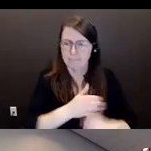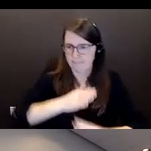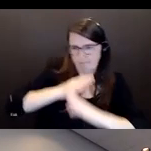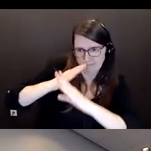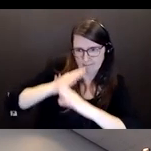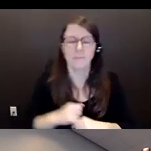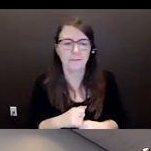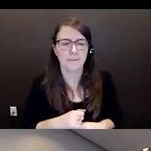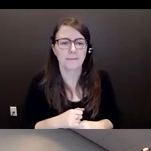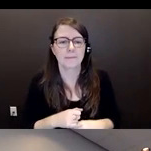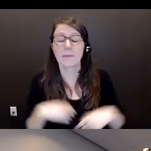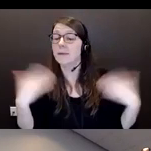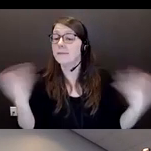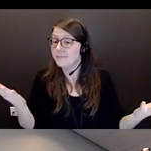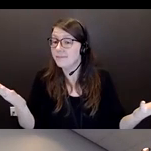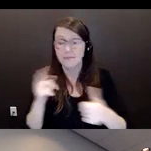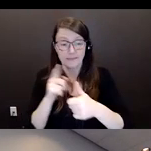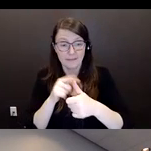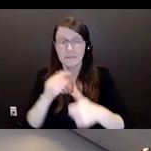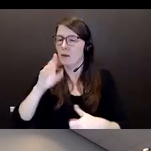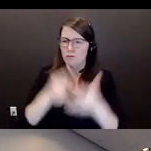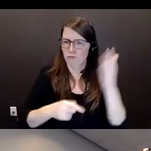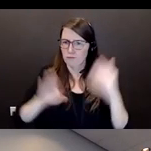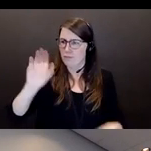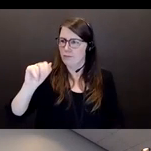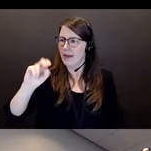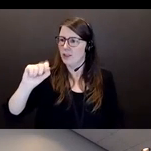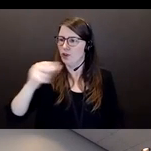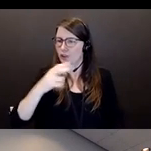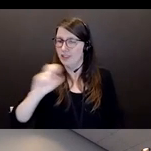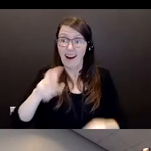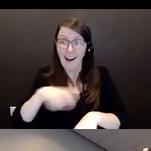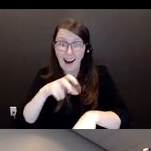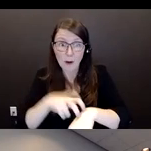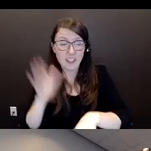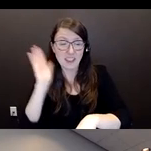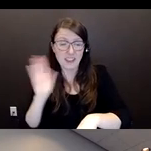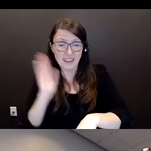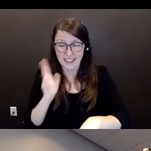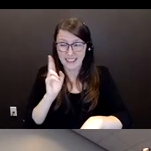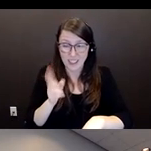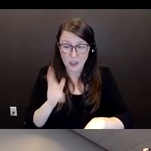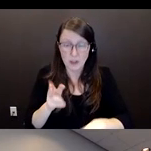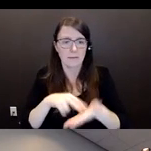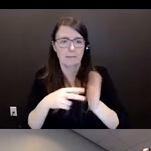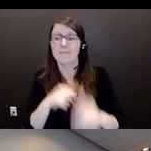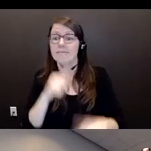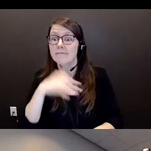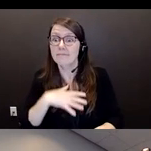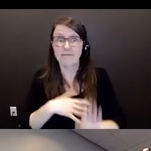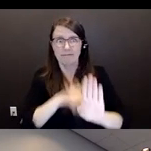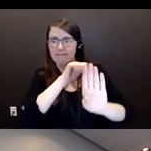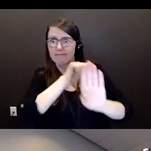you're into Irish folklore, it's actually a female that if she comes knocking on your door, unfortunately, it means you're about to